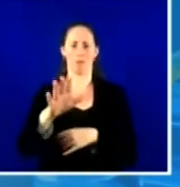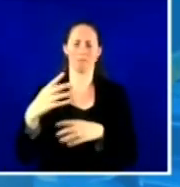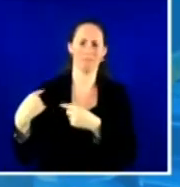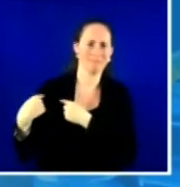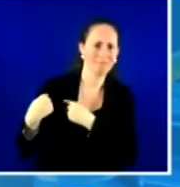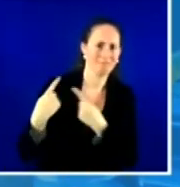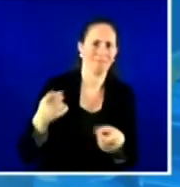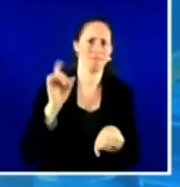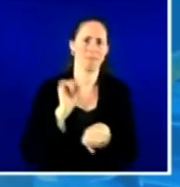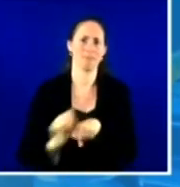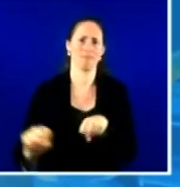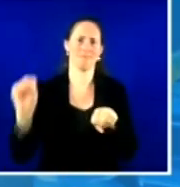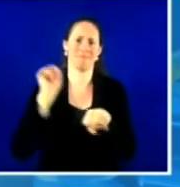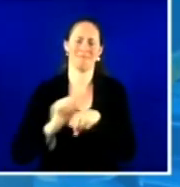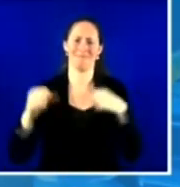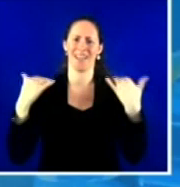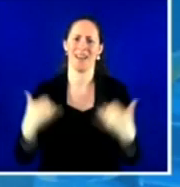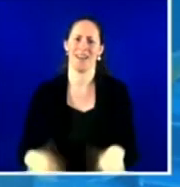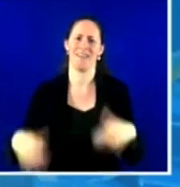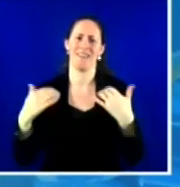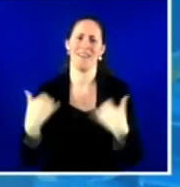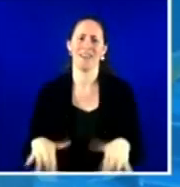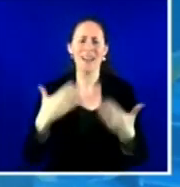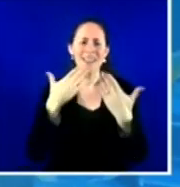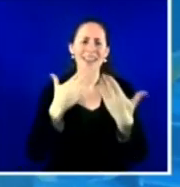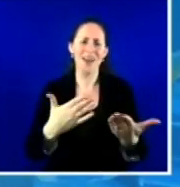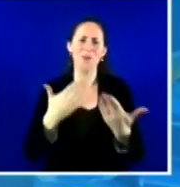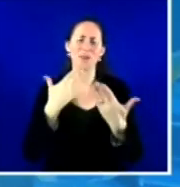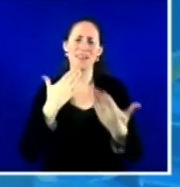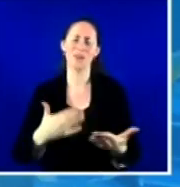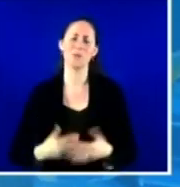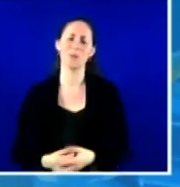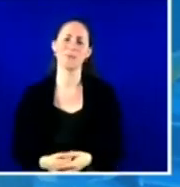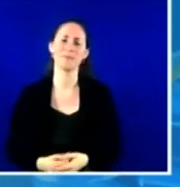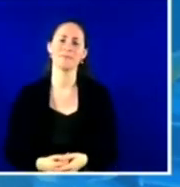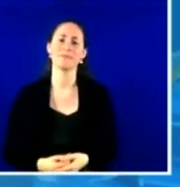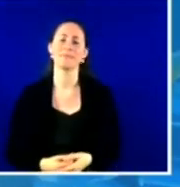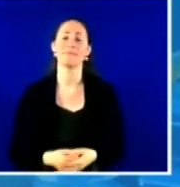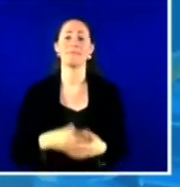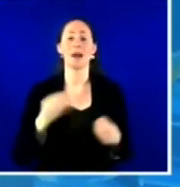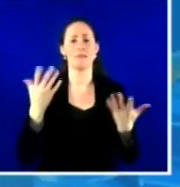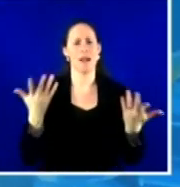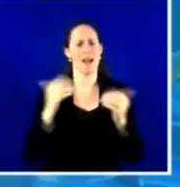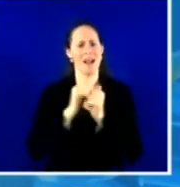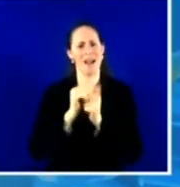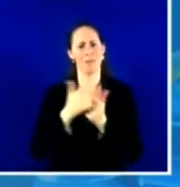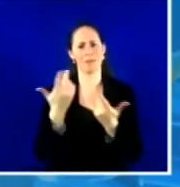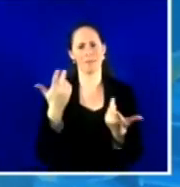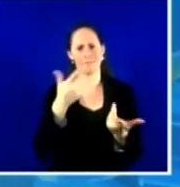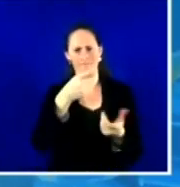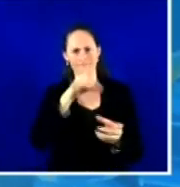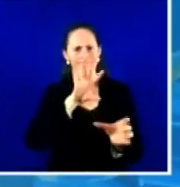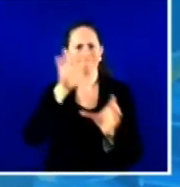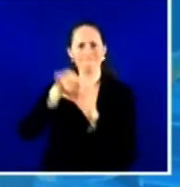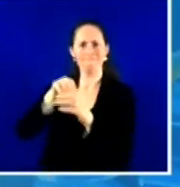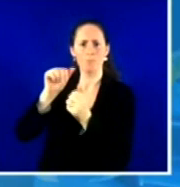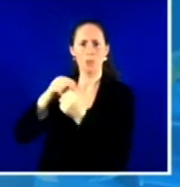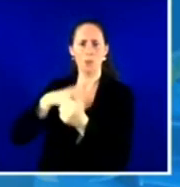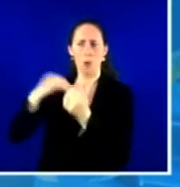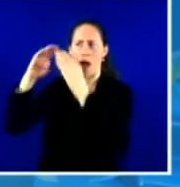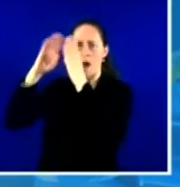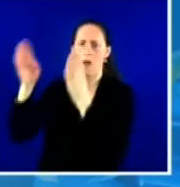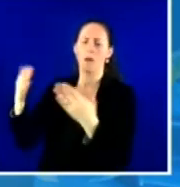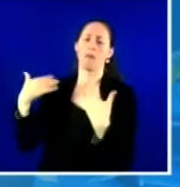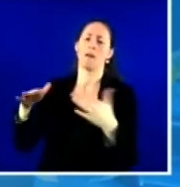all along, as well as what you're doing with the White House COVID-19 response team. So again, thank you for having me. I think everyone